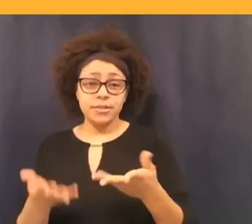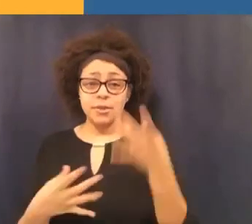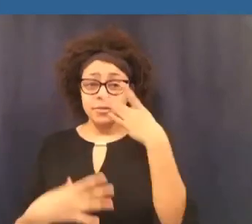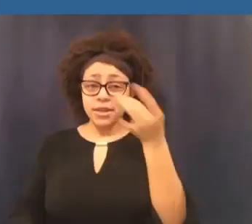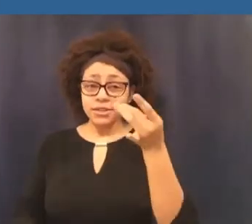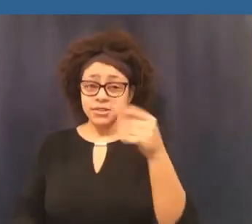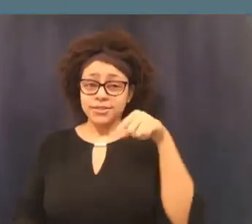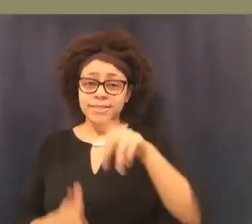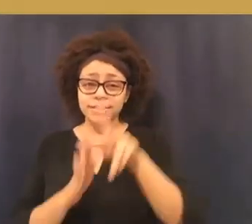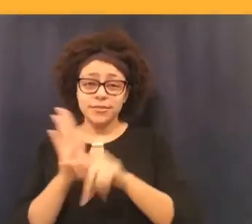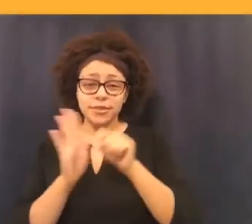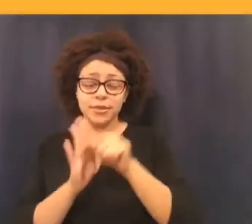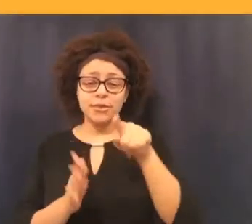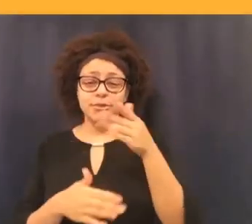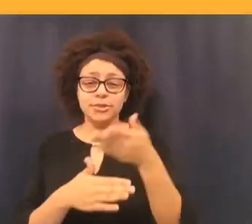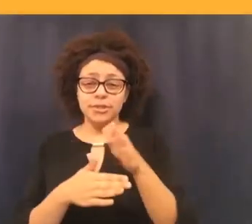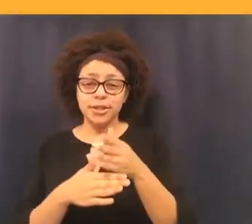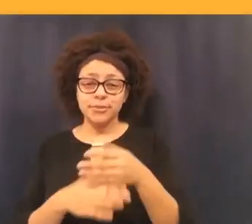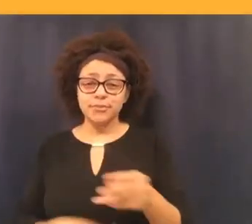See you there.